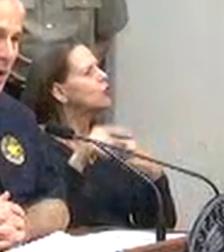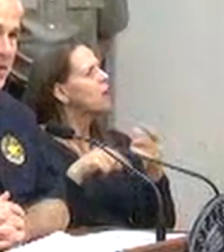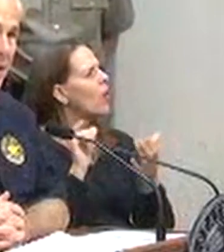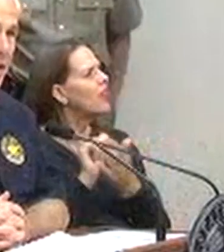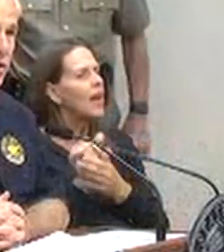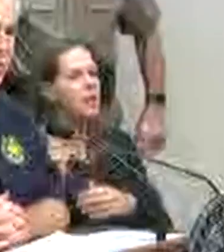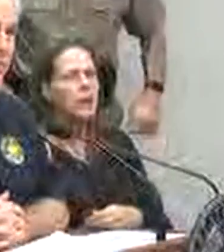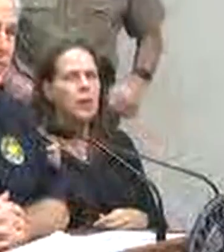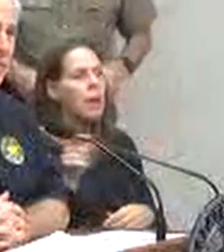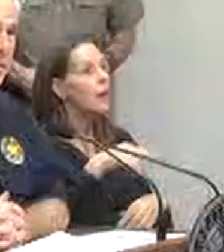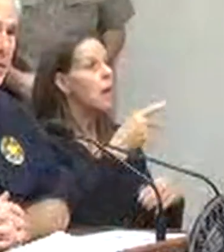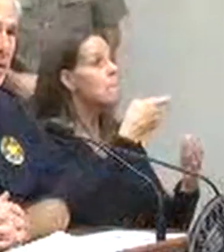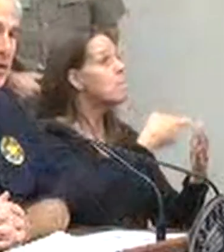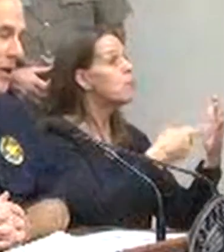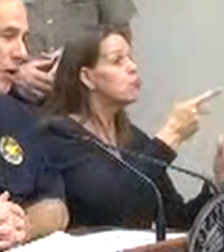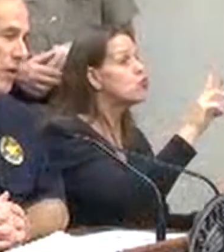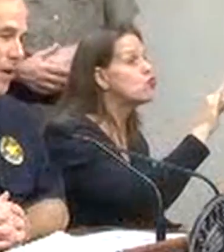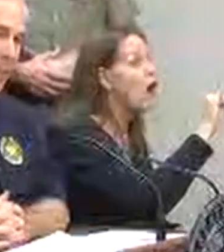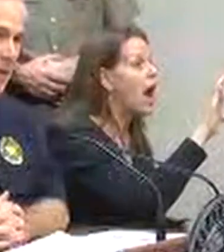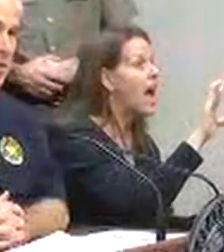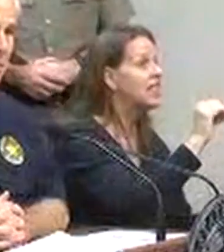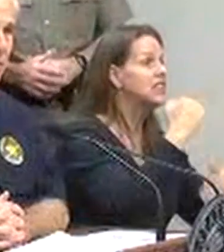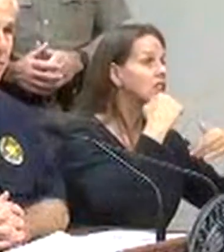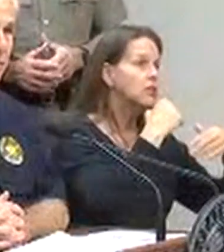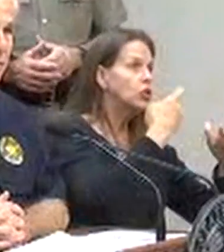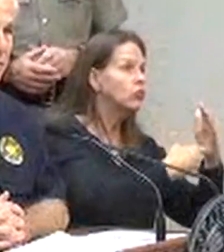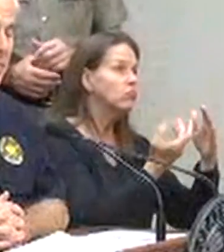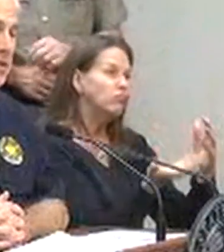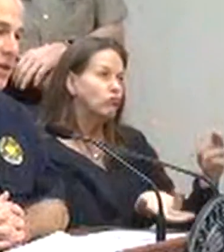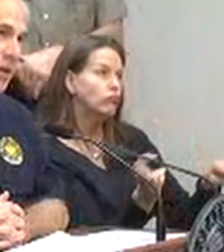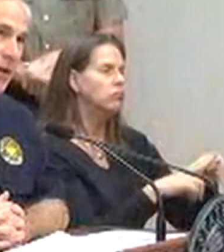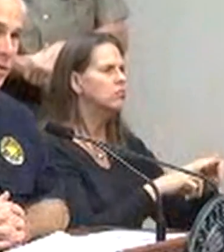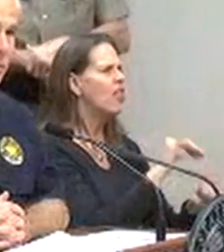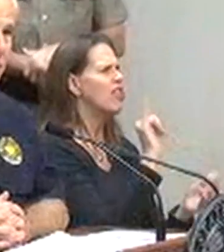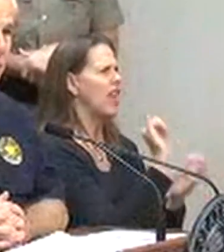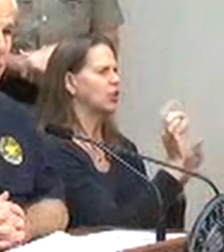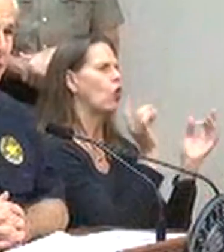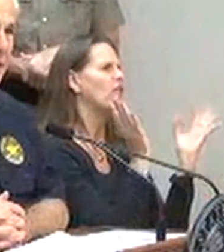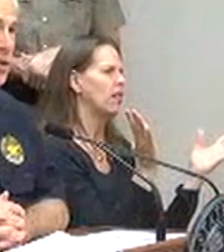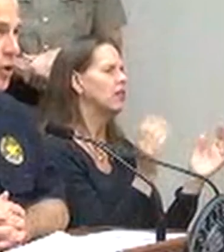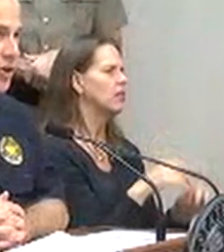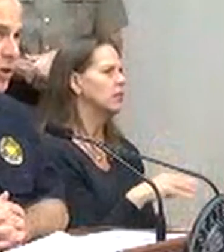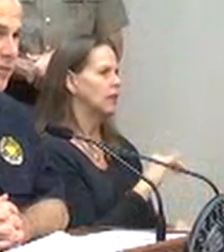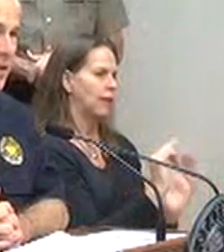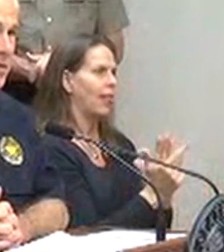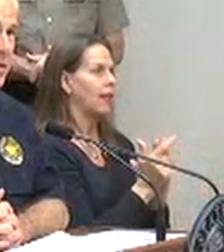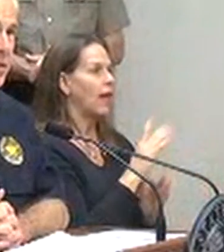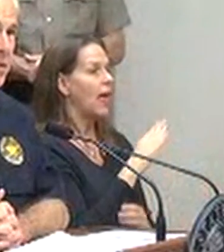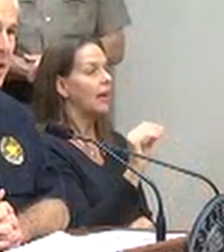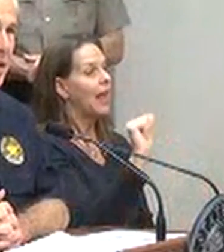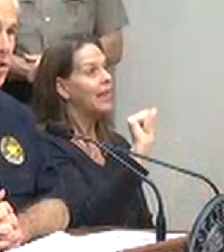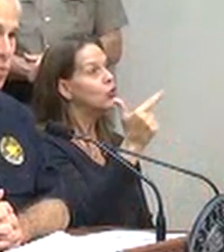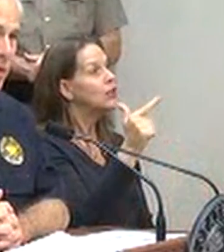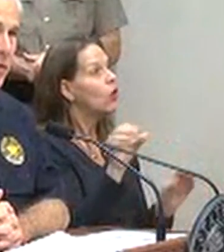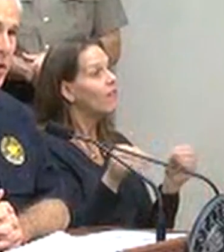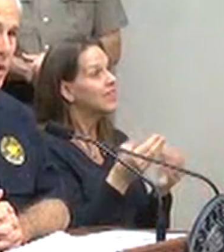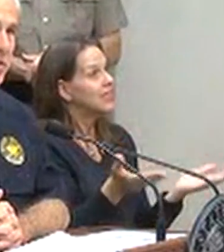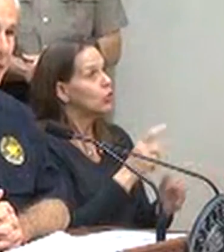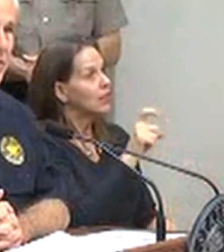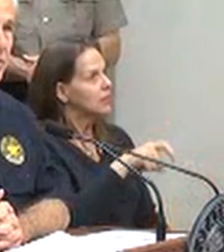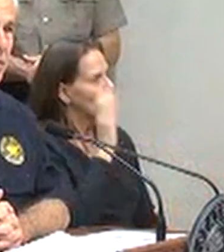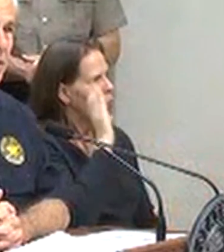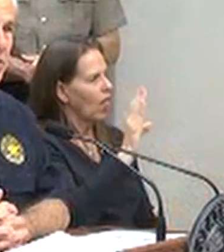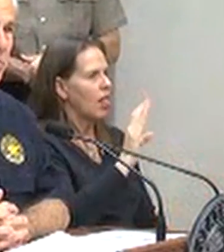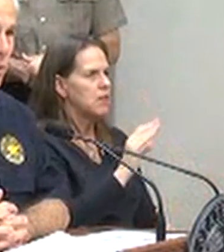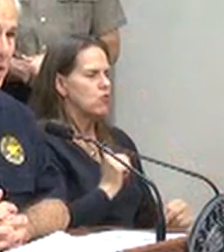Price gouging is not only reprehensible, it's illegal, and the Attorney General of Texas is taking swift and